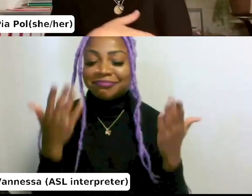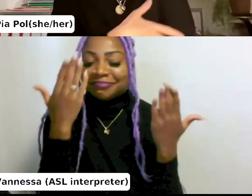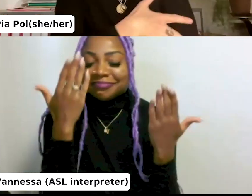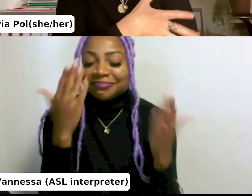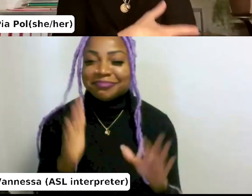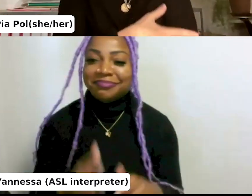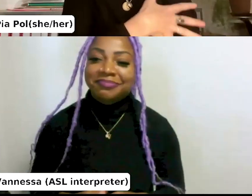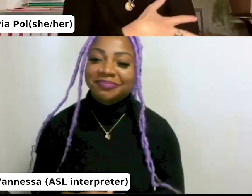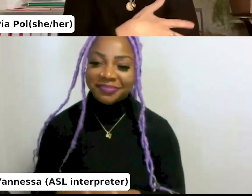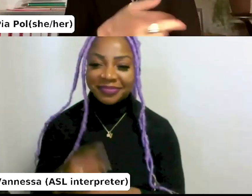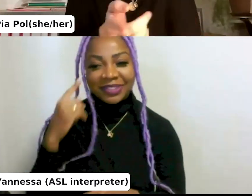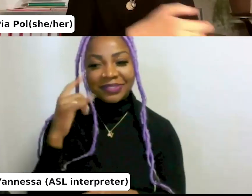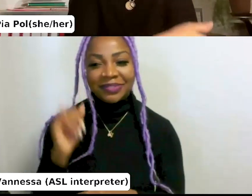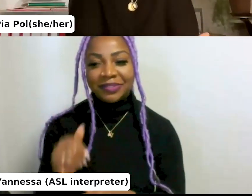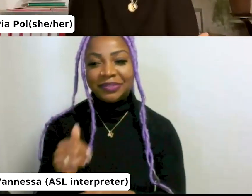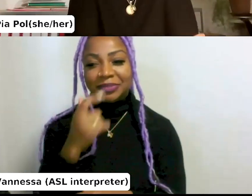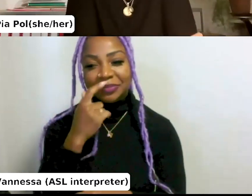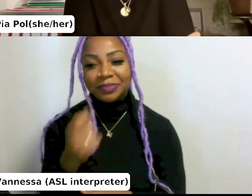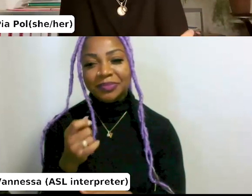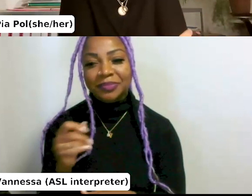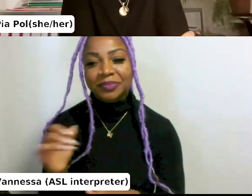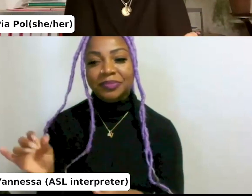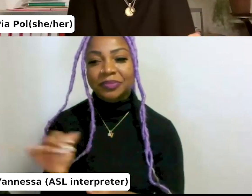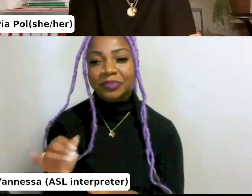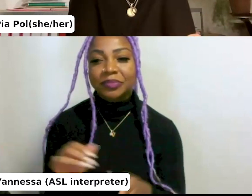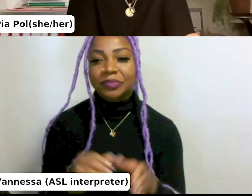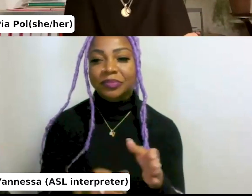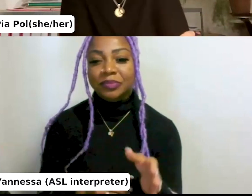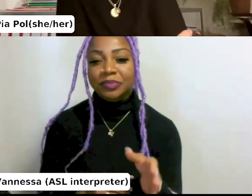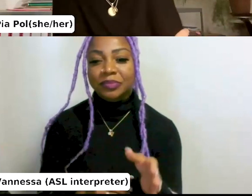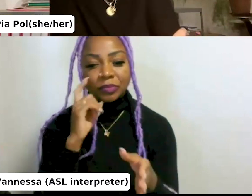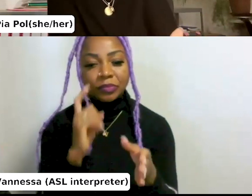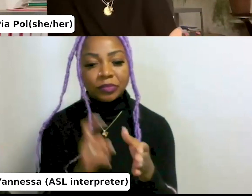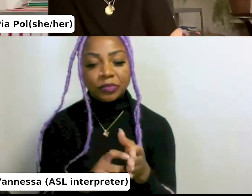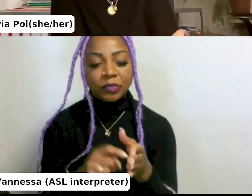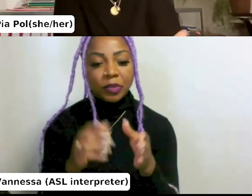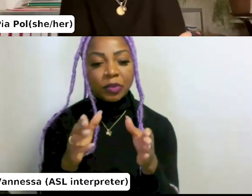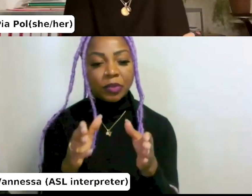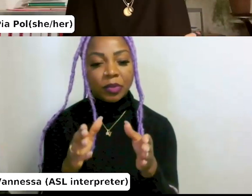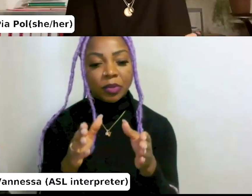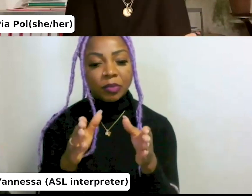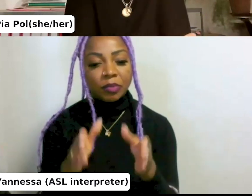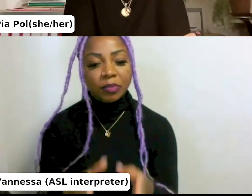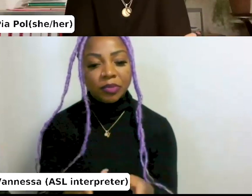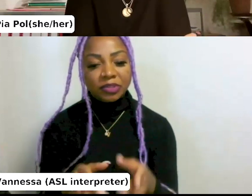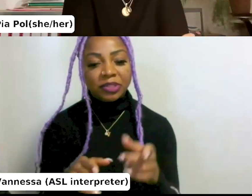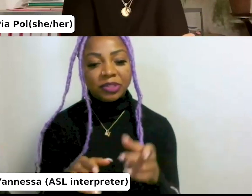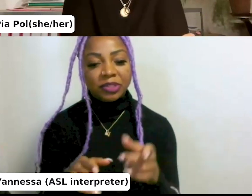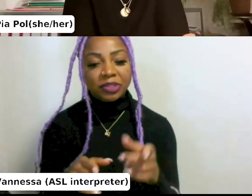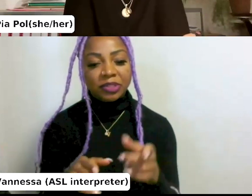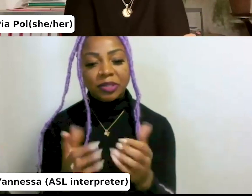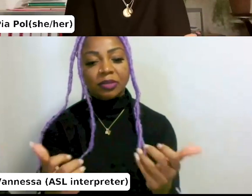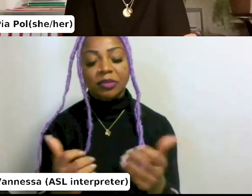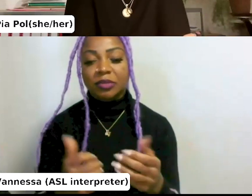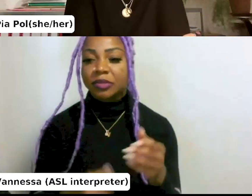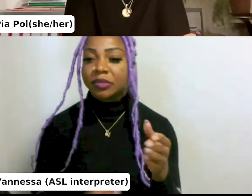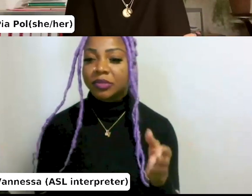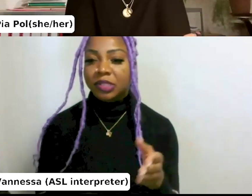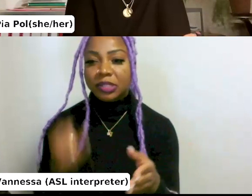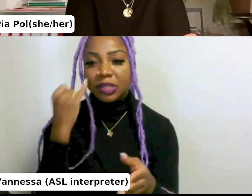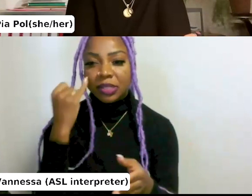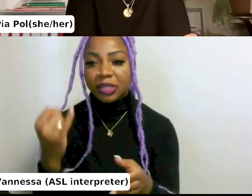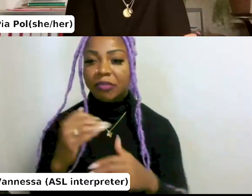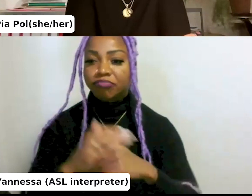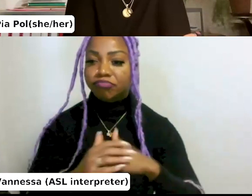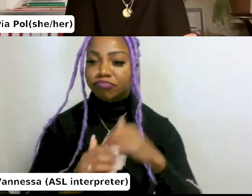think that's really interesting. And also tying in what I see somebody in the audience saying is, uh, like the, the idea of a sort of multi-layered